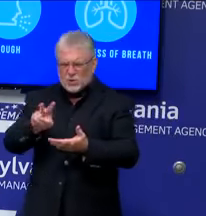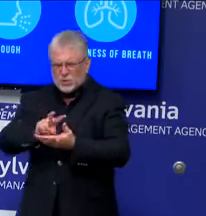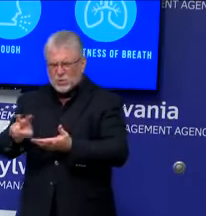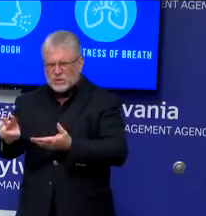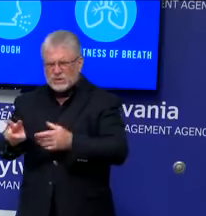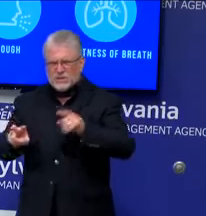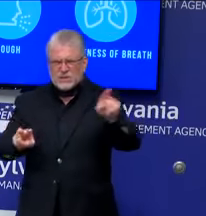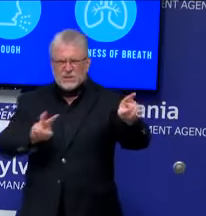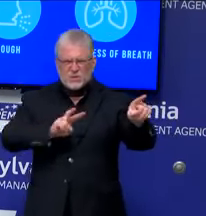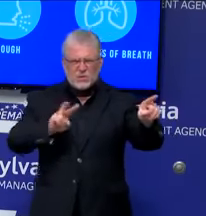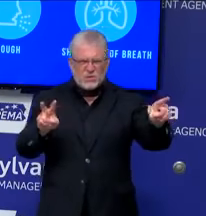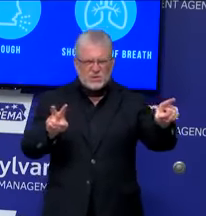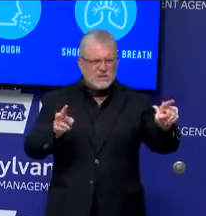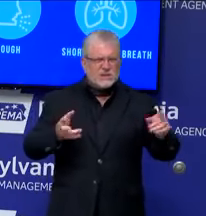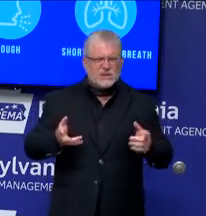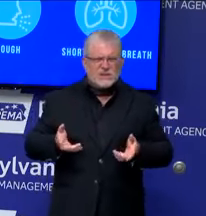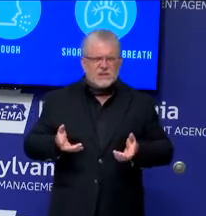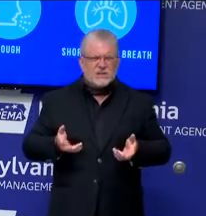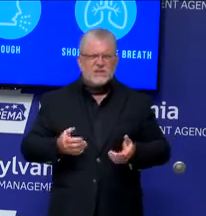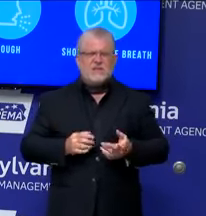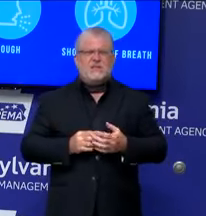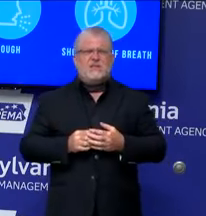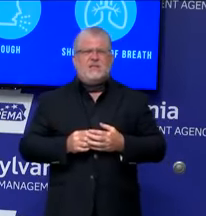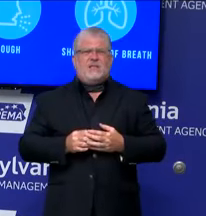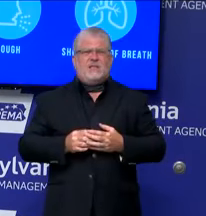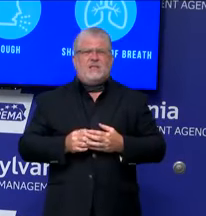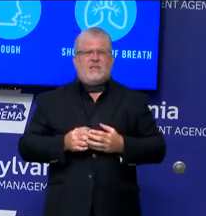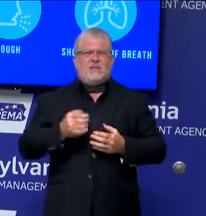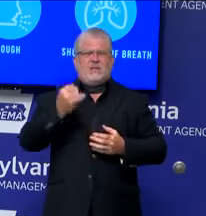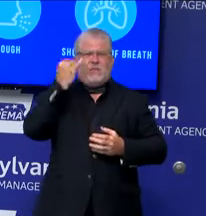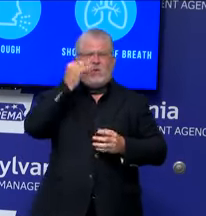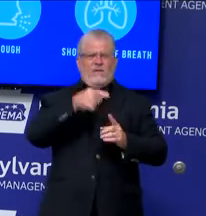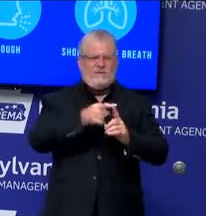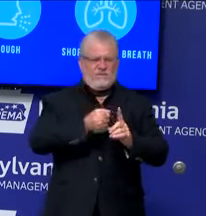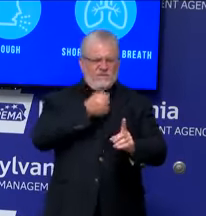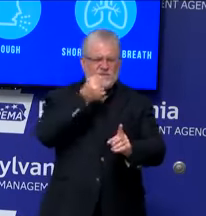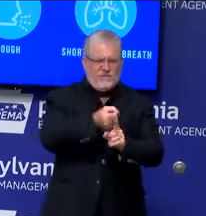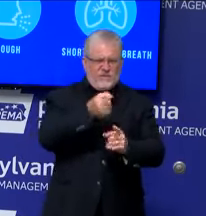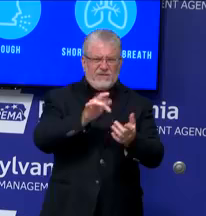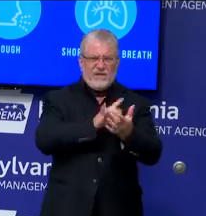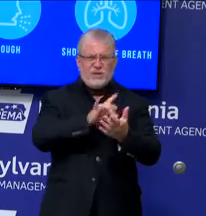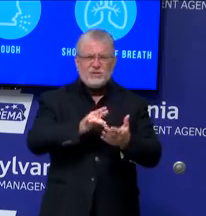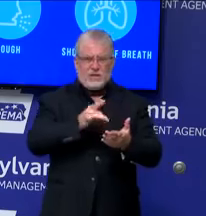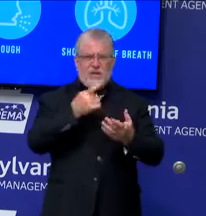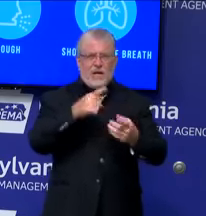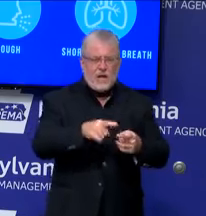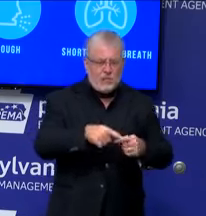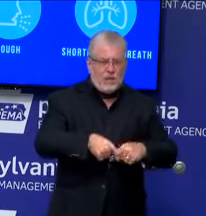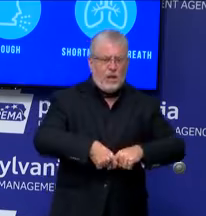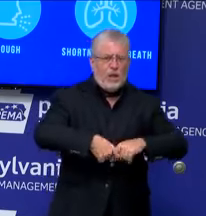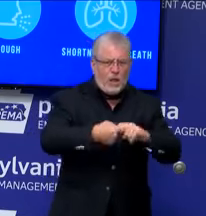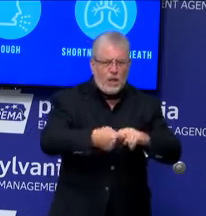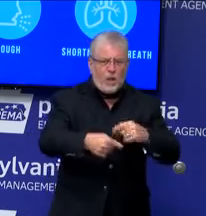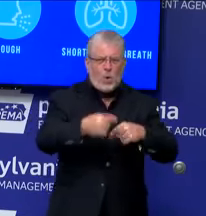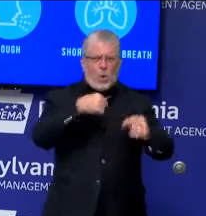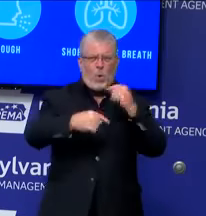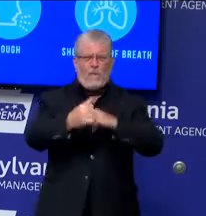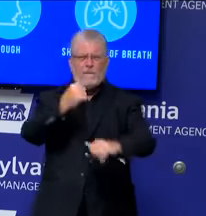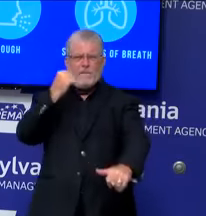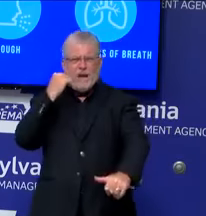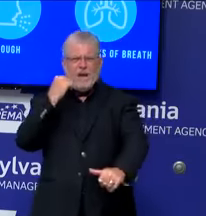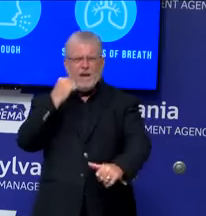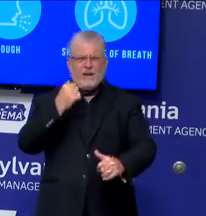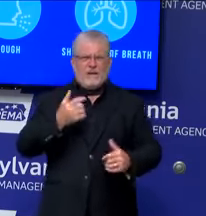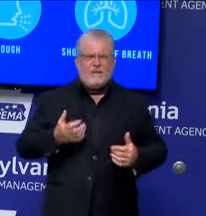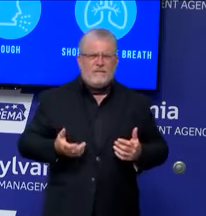to reset the clock if there's an infection. And to the average person who's wondering when